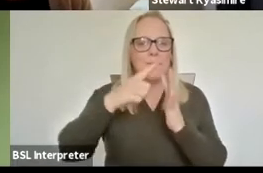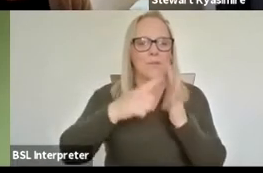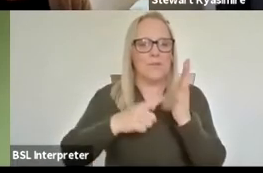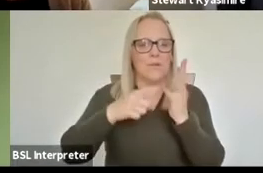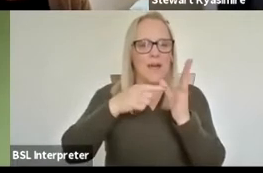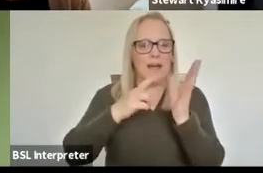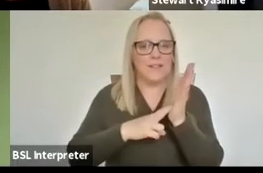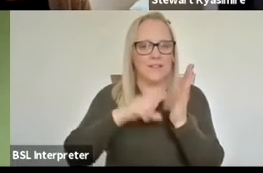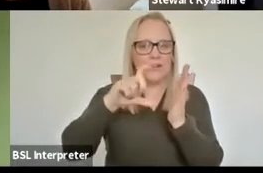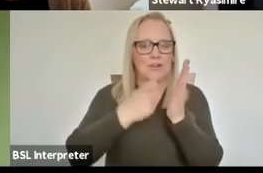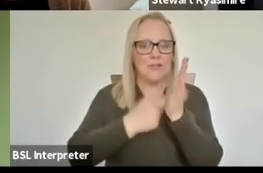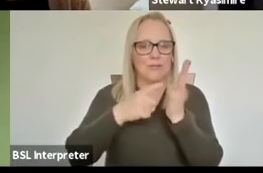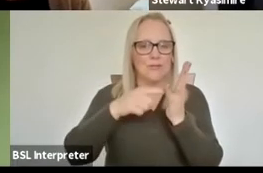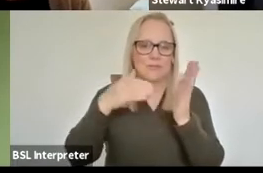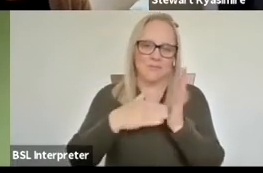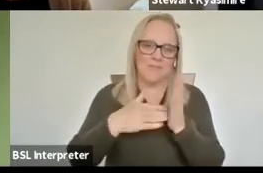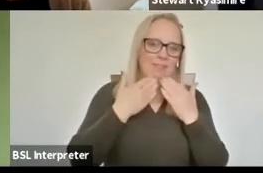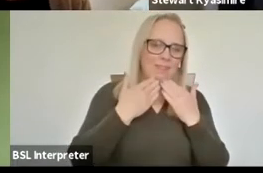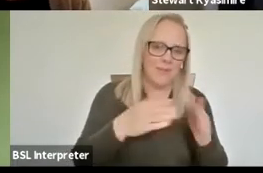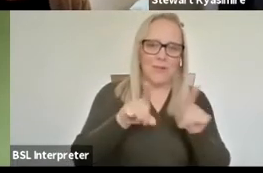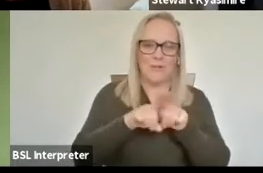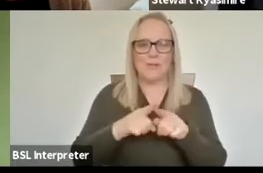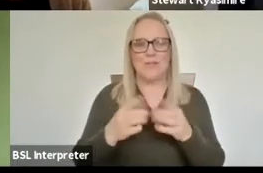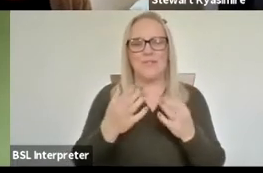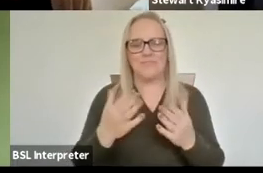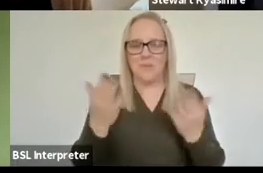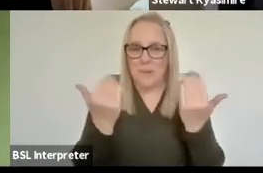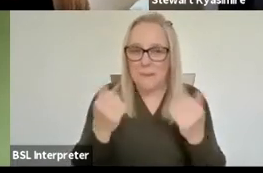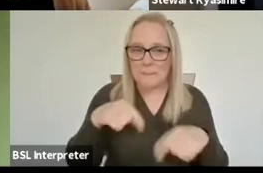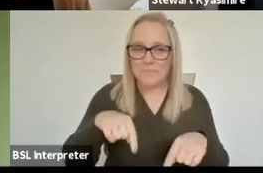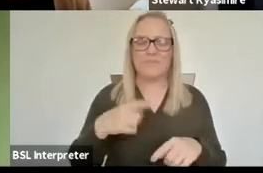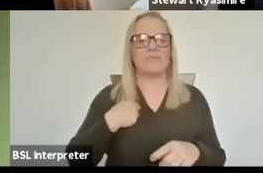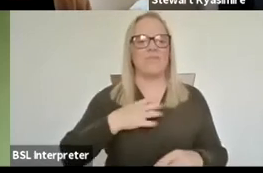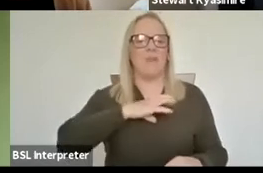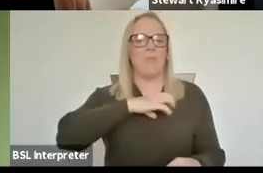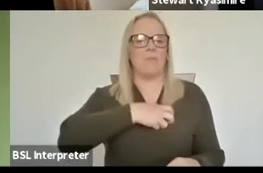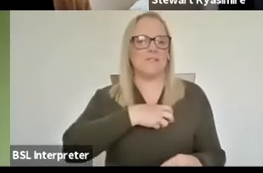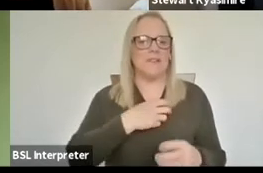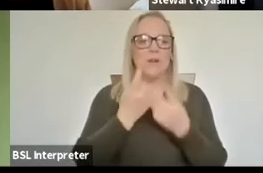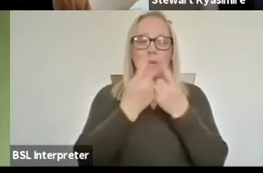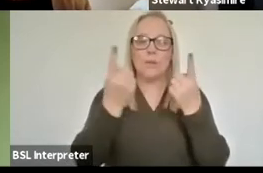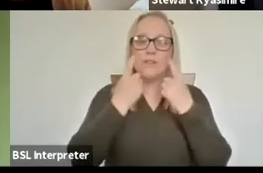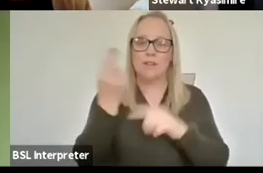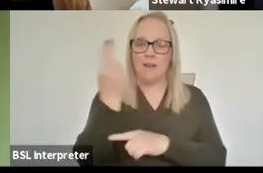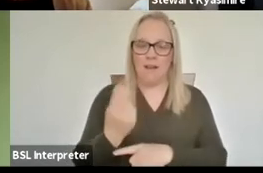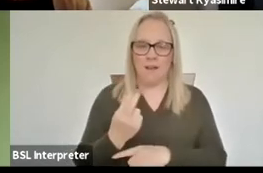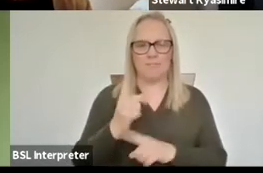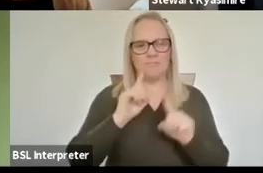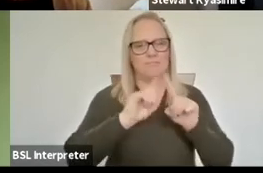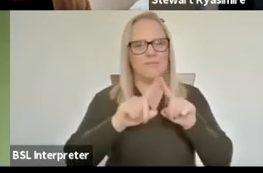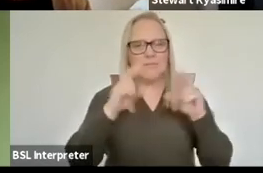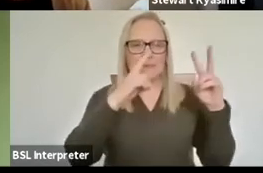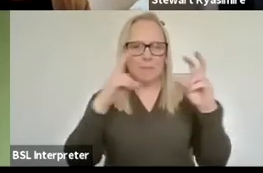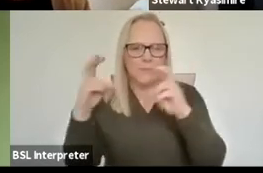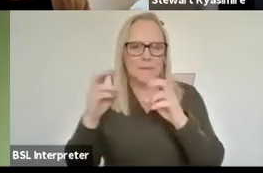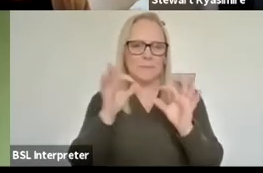thank you Janet and hello everybody. I'm Principal of Edinburgh College of Art at the University of Edinburgh where we have subject areas in music, art, design,